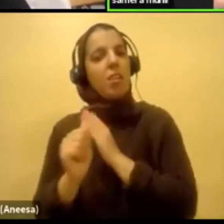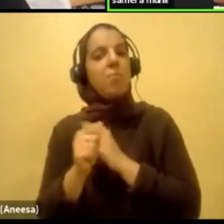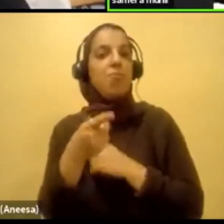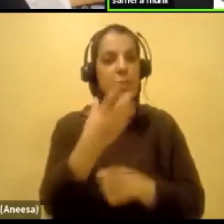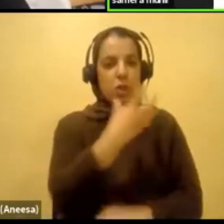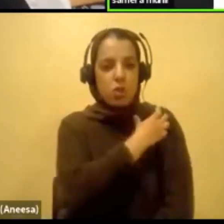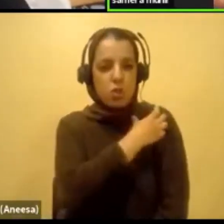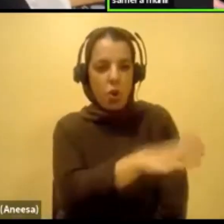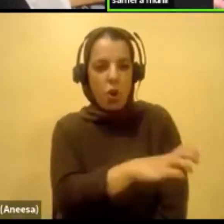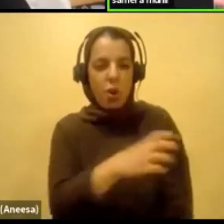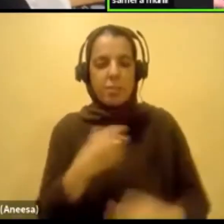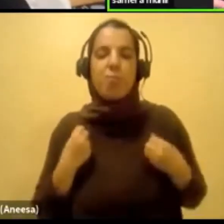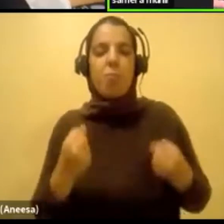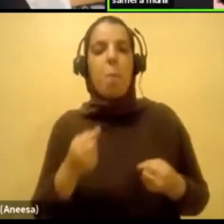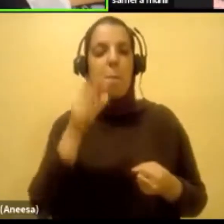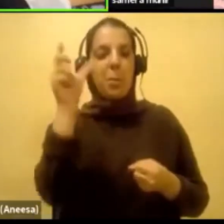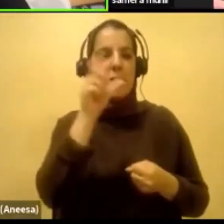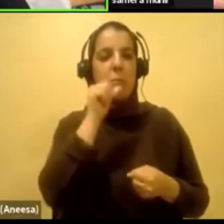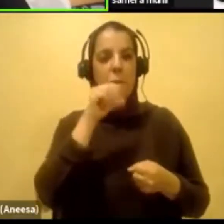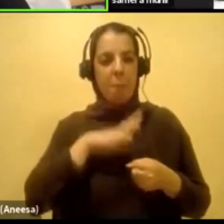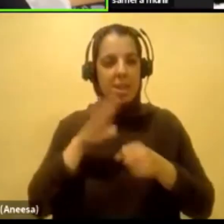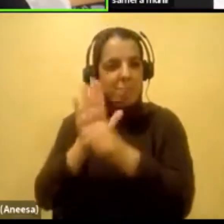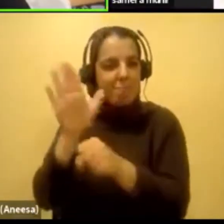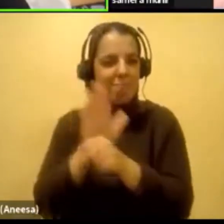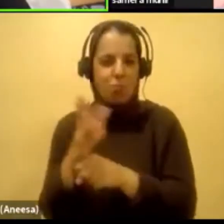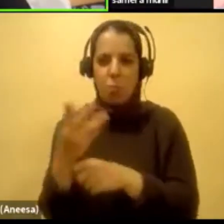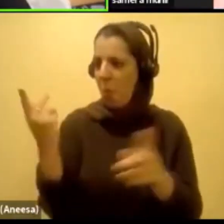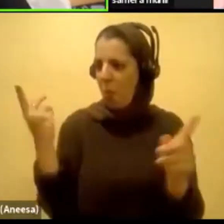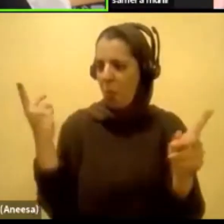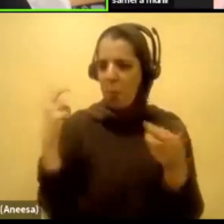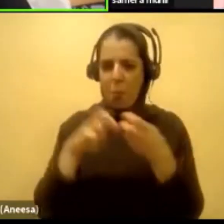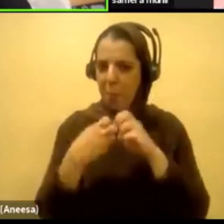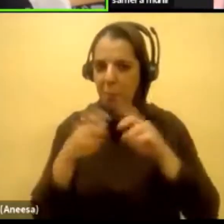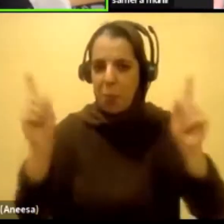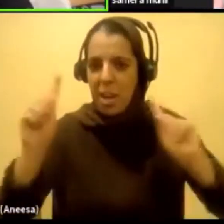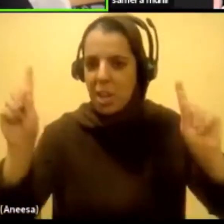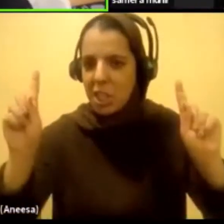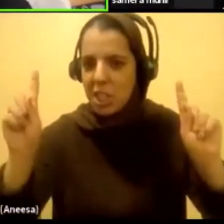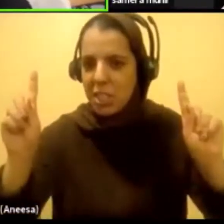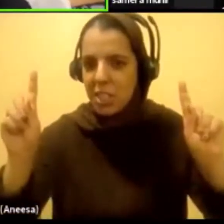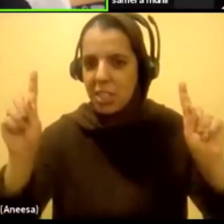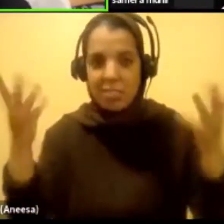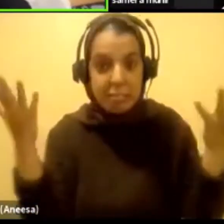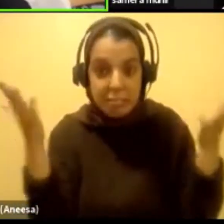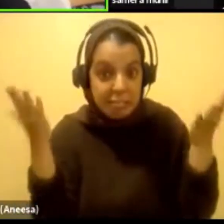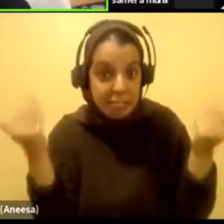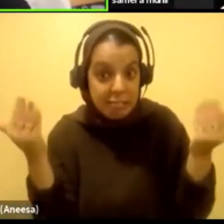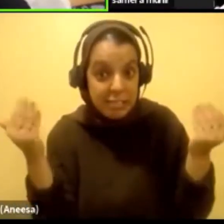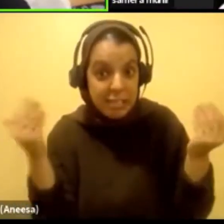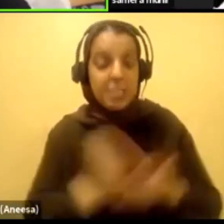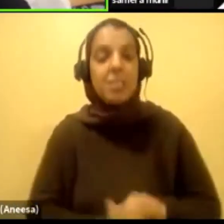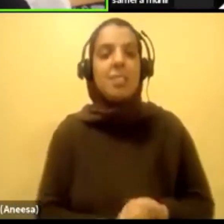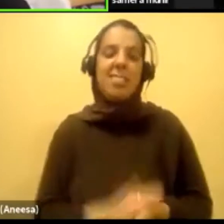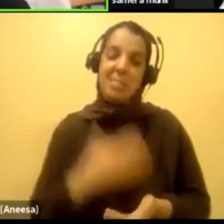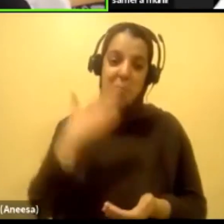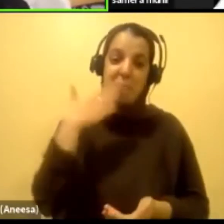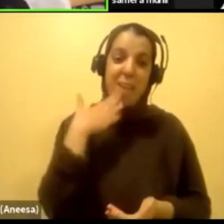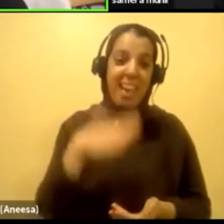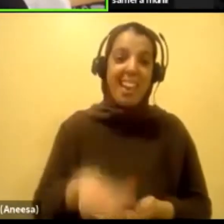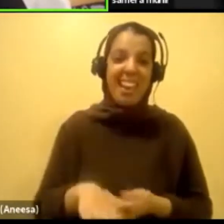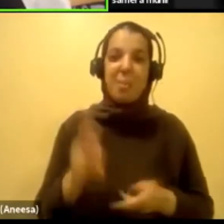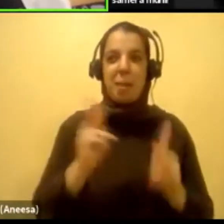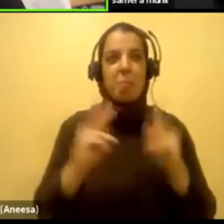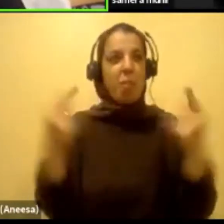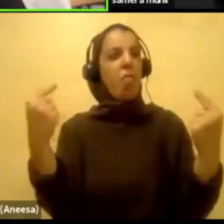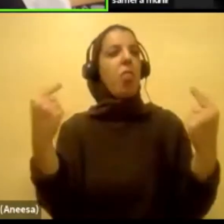up for herself. So, oh, like, what's the problem, right? Like, hello? Like, it's so bad. And you know, putting